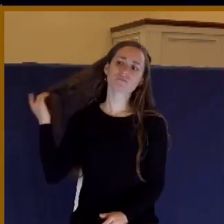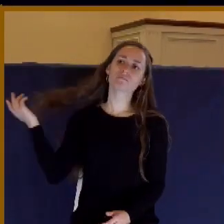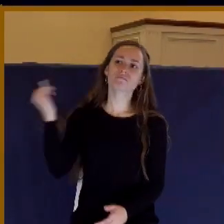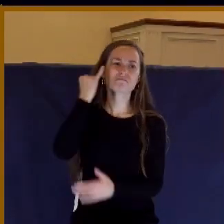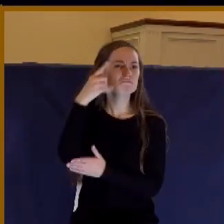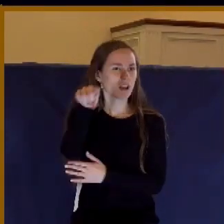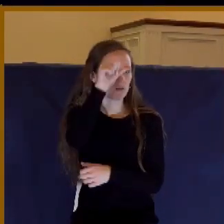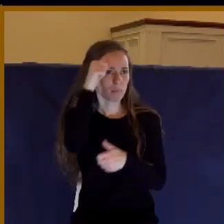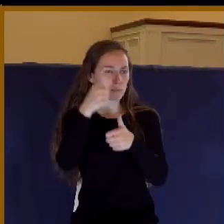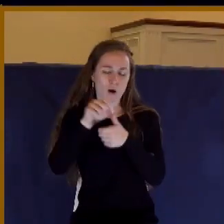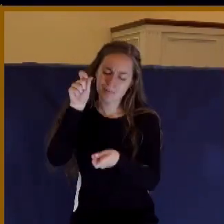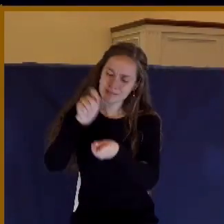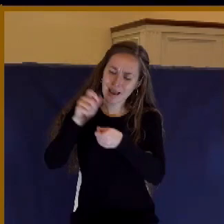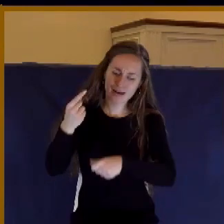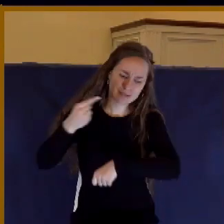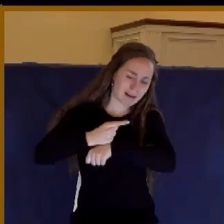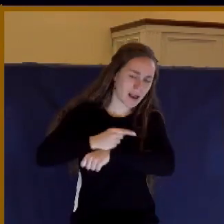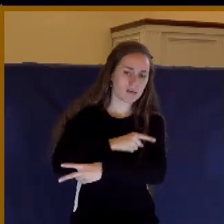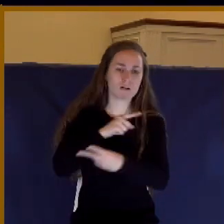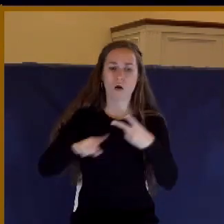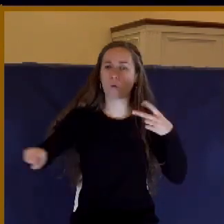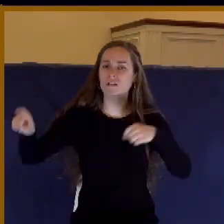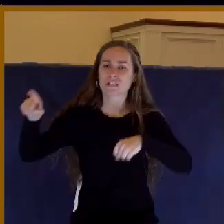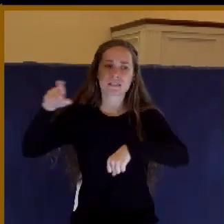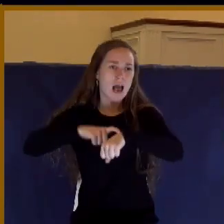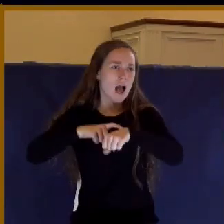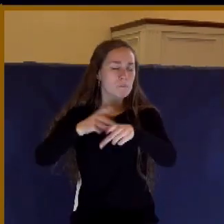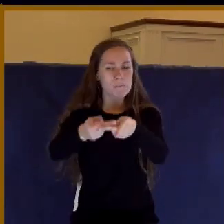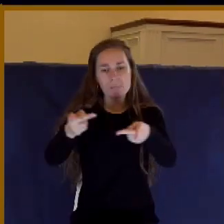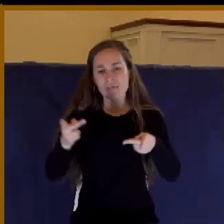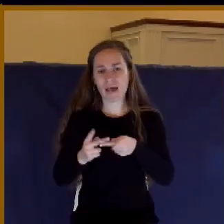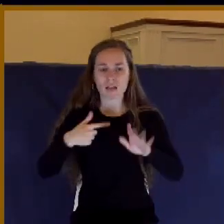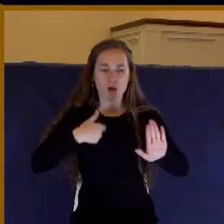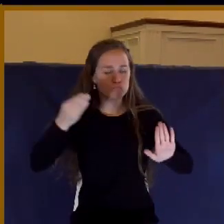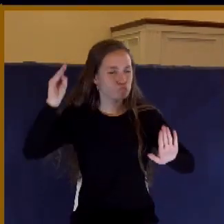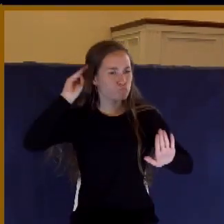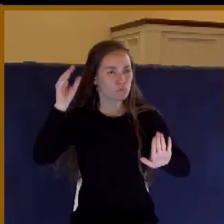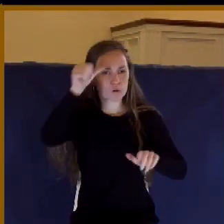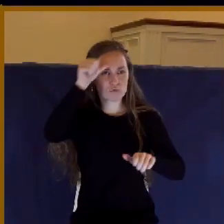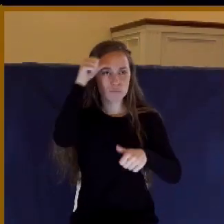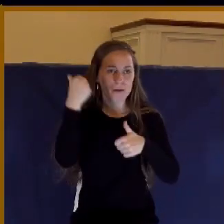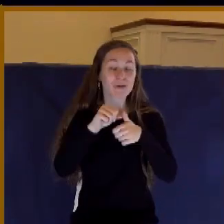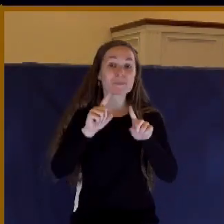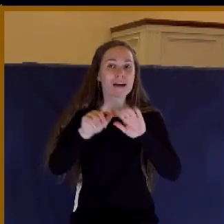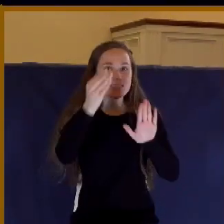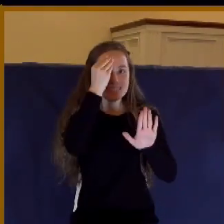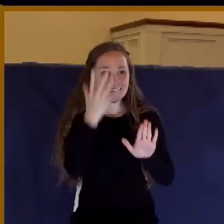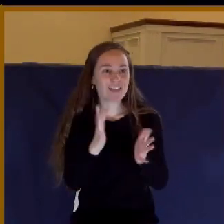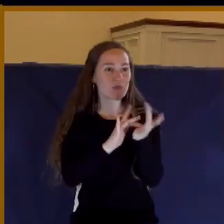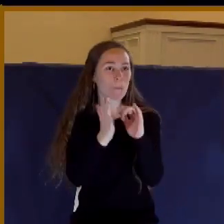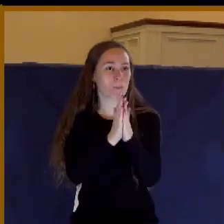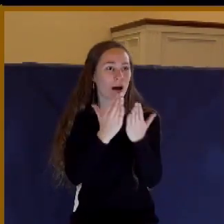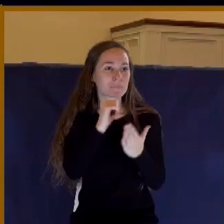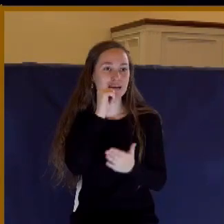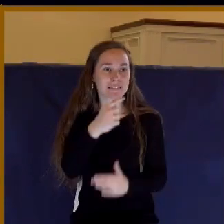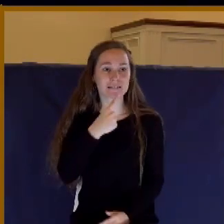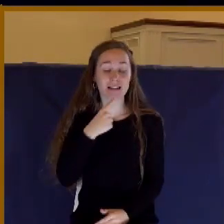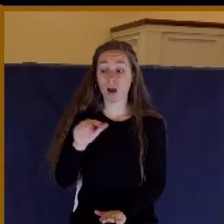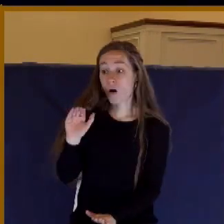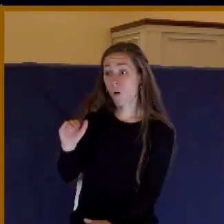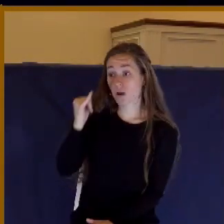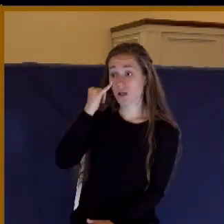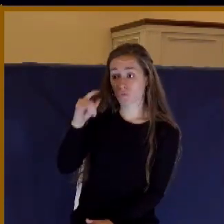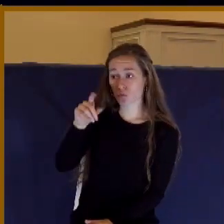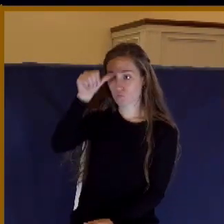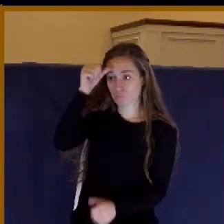exact day, time, and place, that's wonderful. I'm just simply saying that there's nowhere in Scripture that says that if you can remember a day, time, and